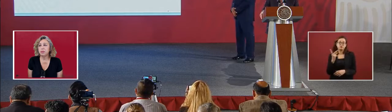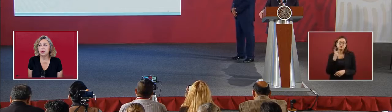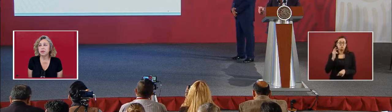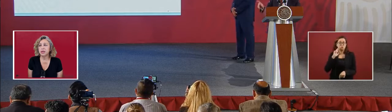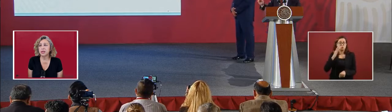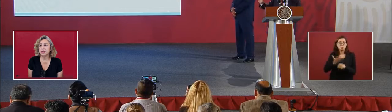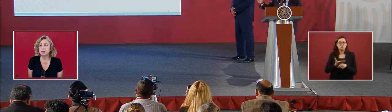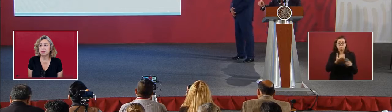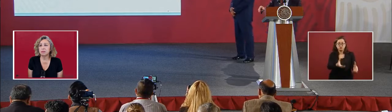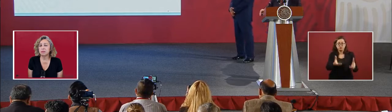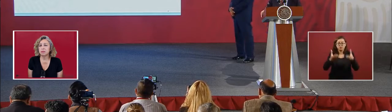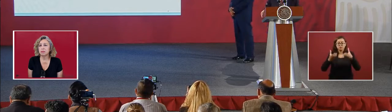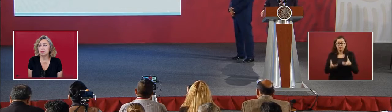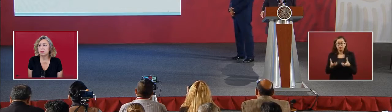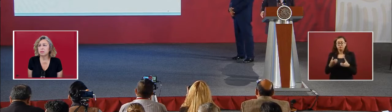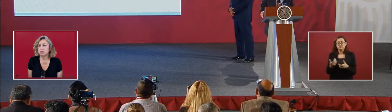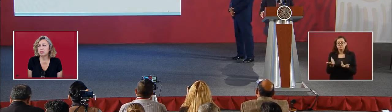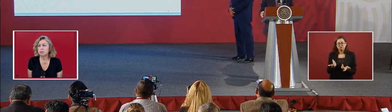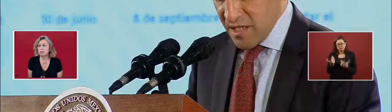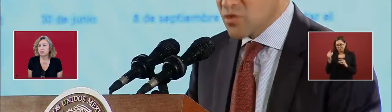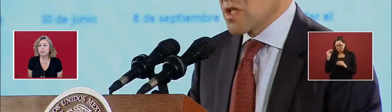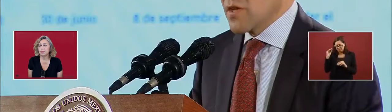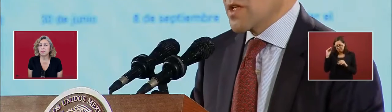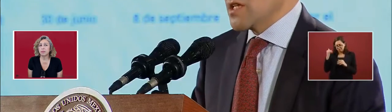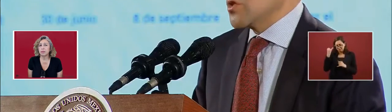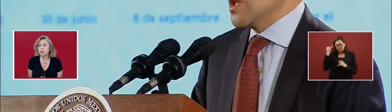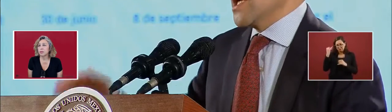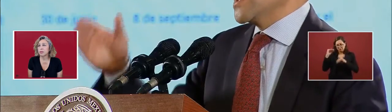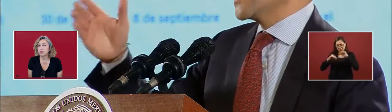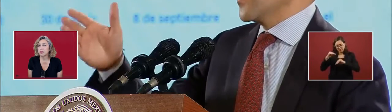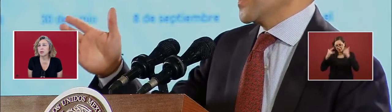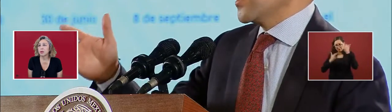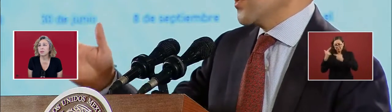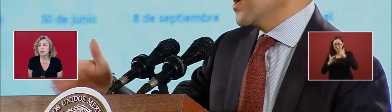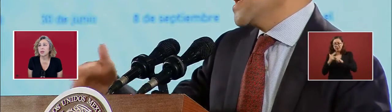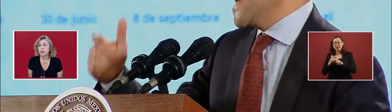The deputies... deputies...